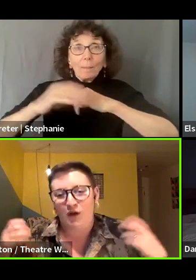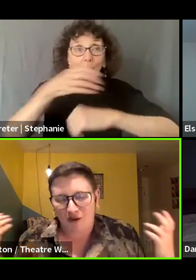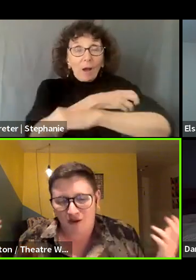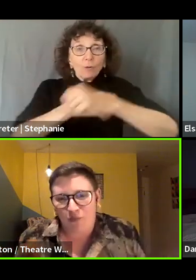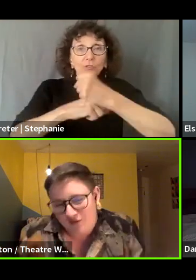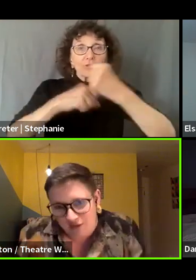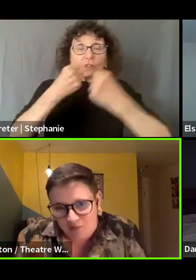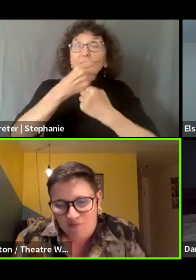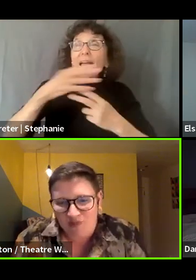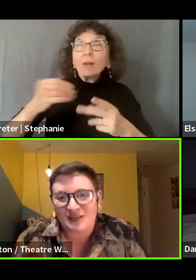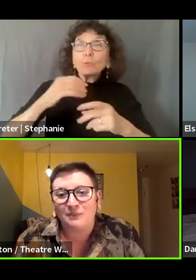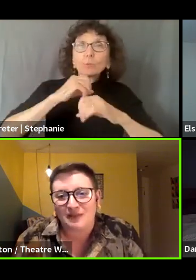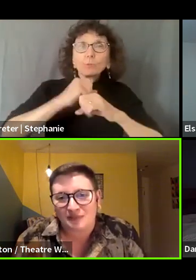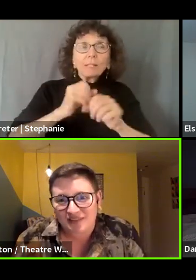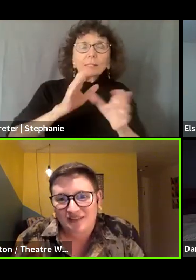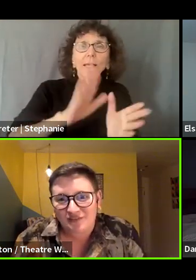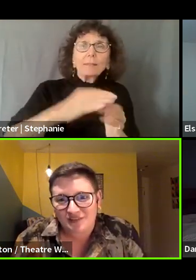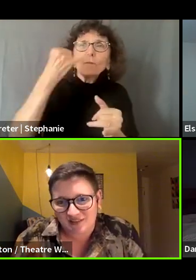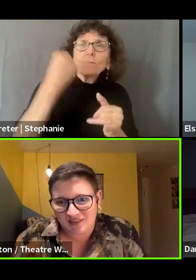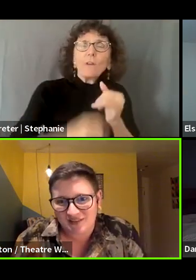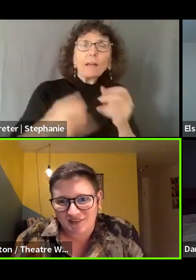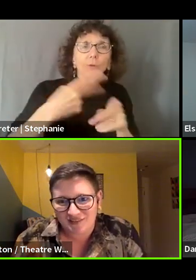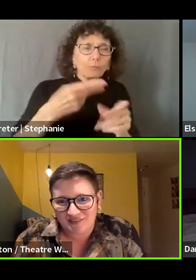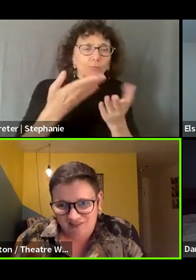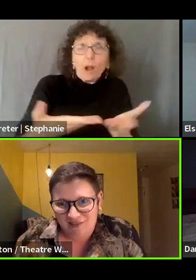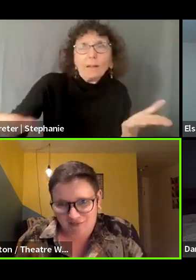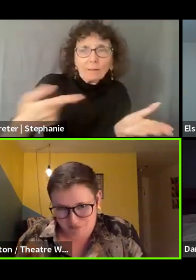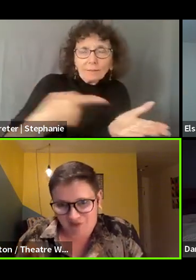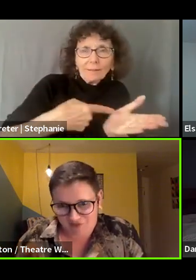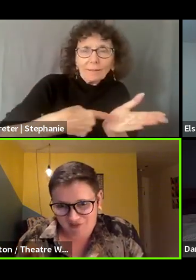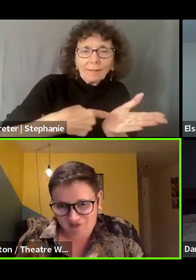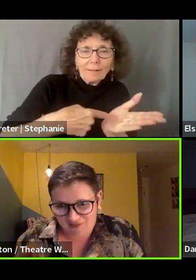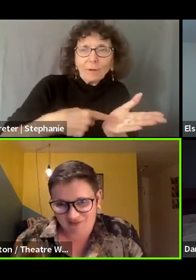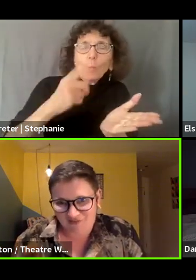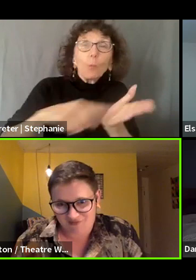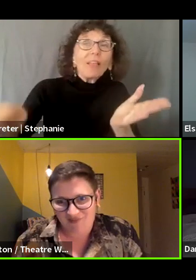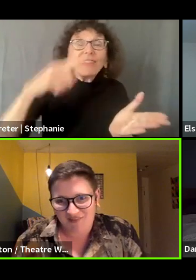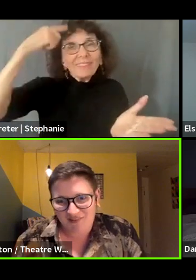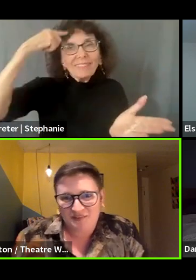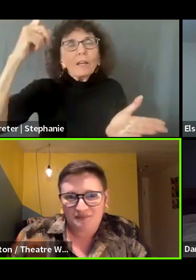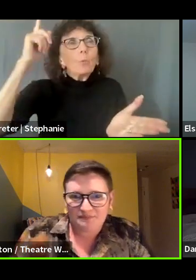or what, and what somebody believes needs to be the product.